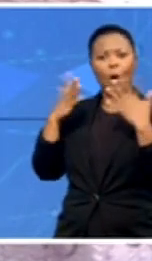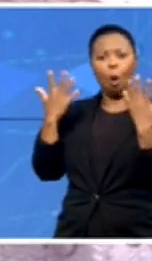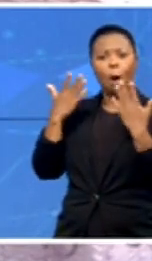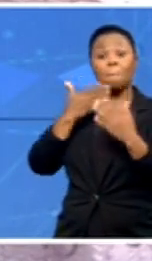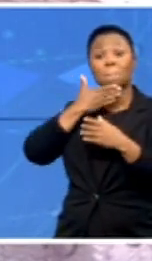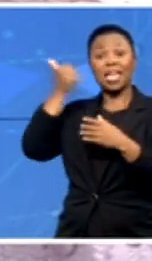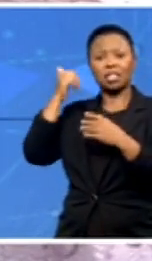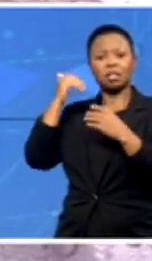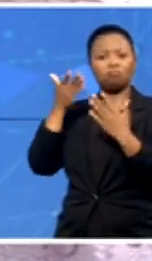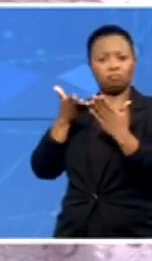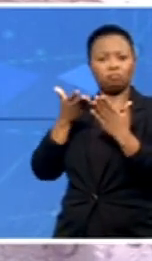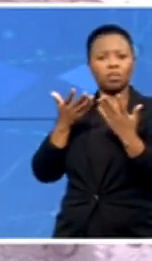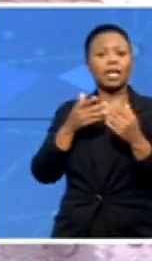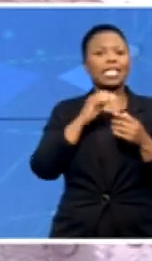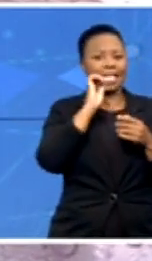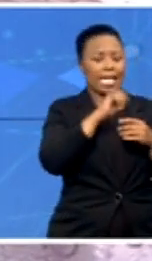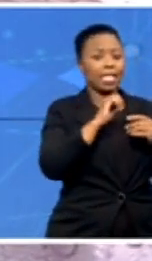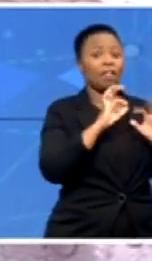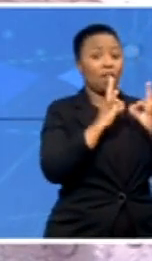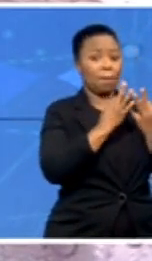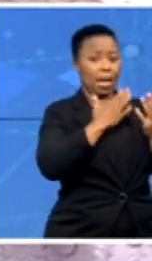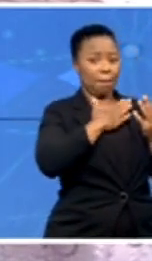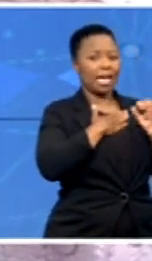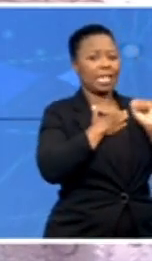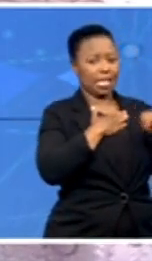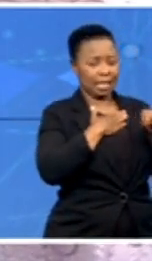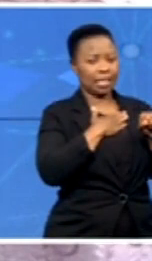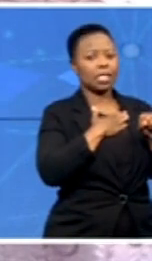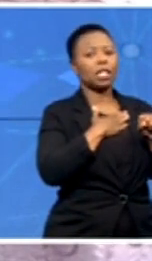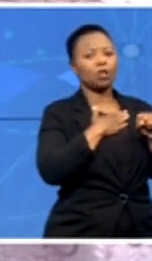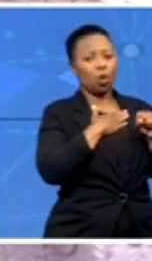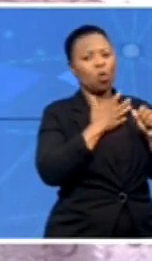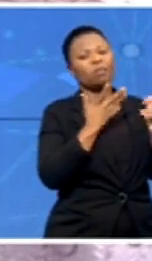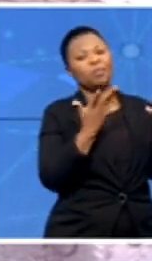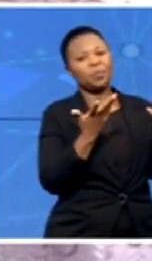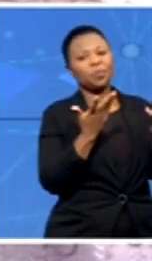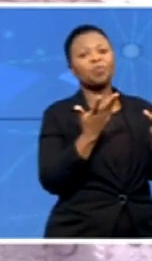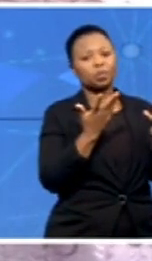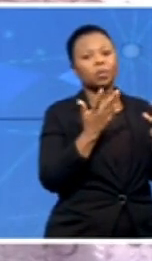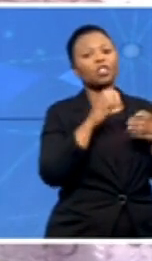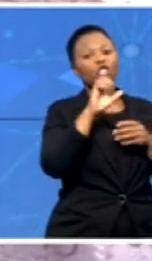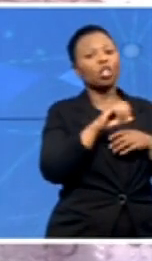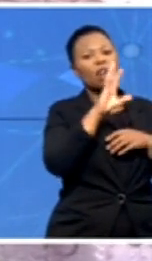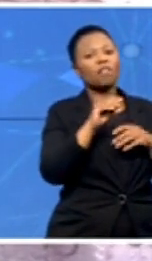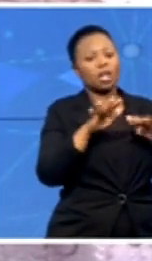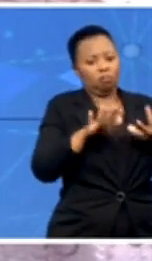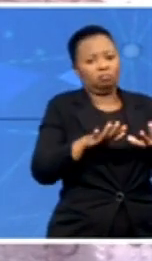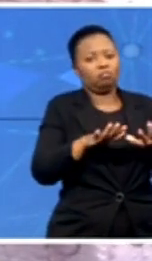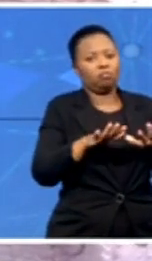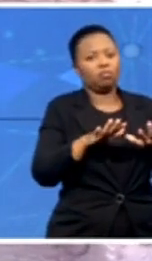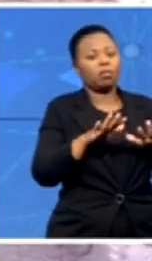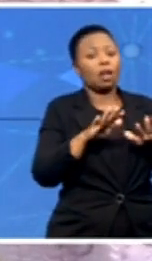yes, it is. We are prone to South Africa. We've never had the opportunity to travel abroad. I mean,